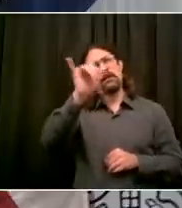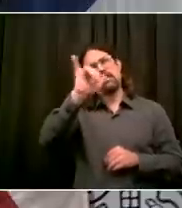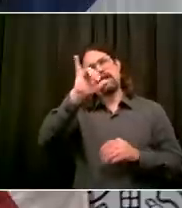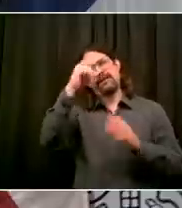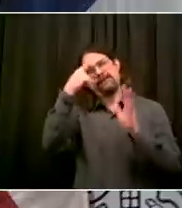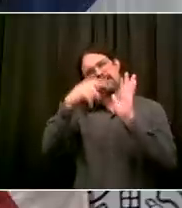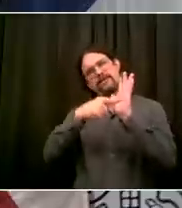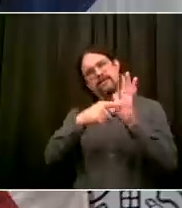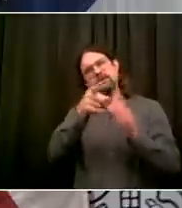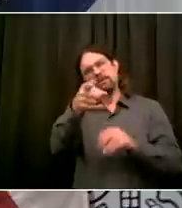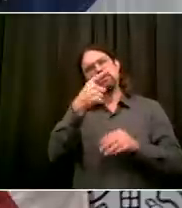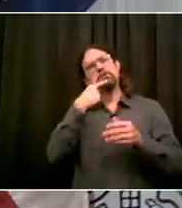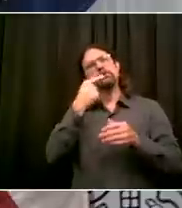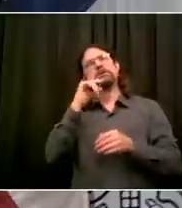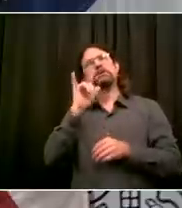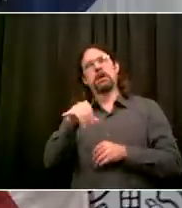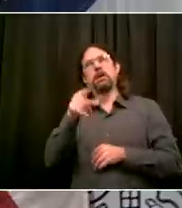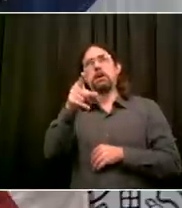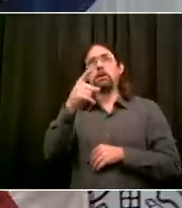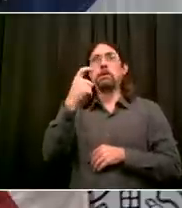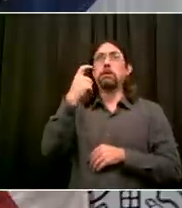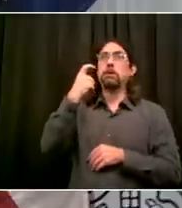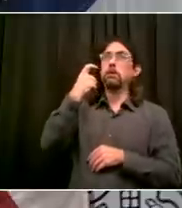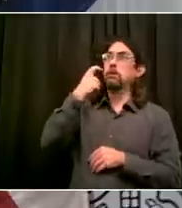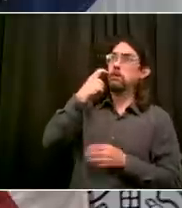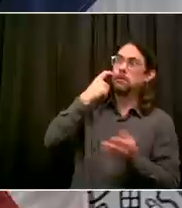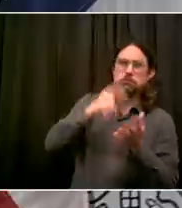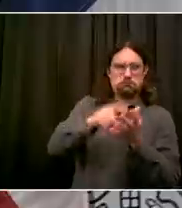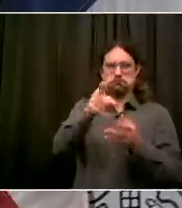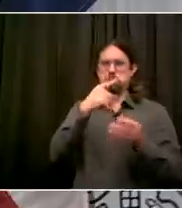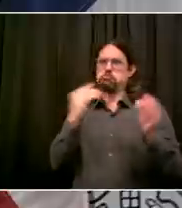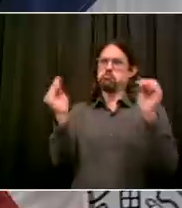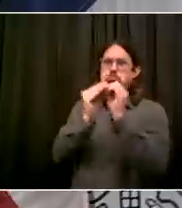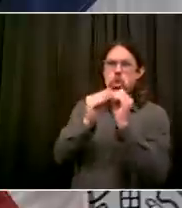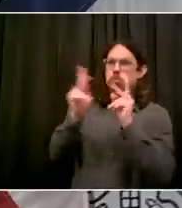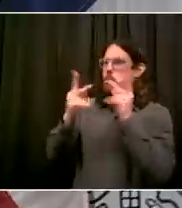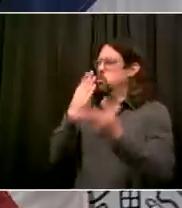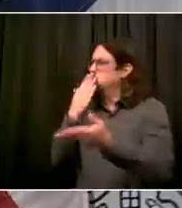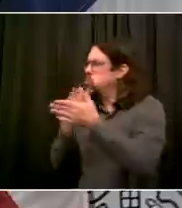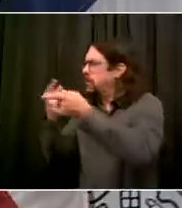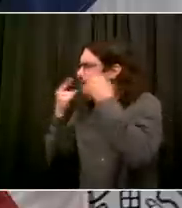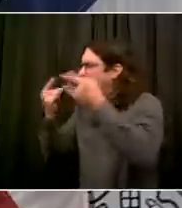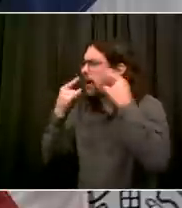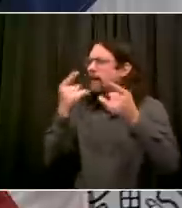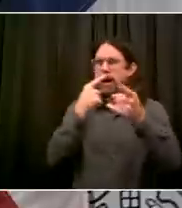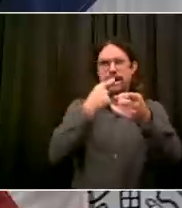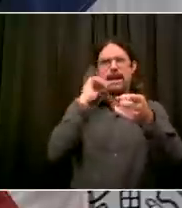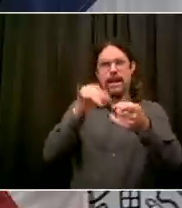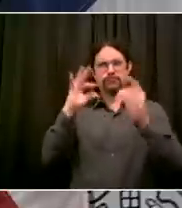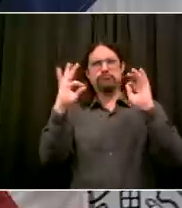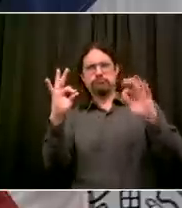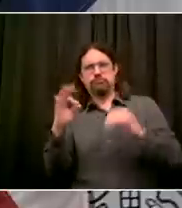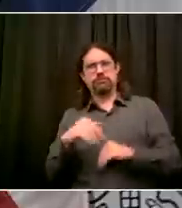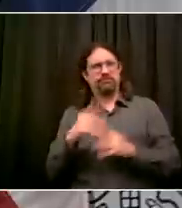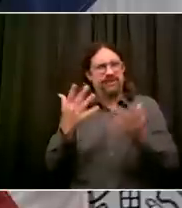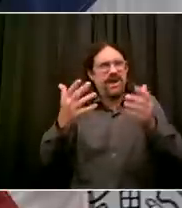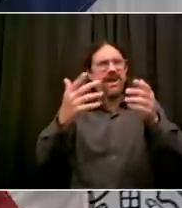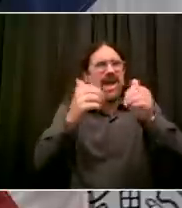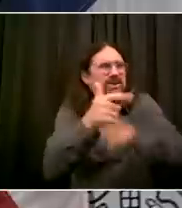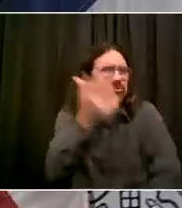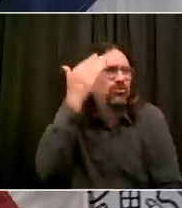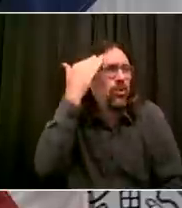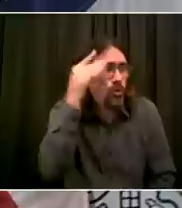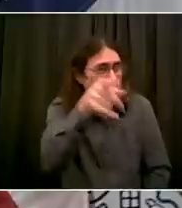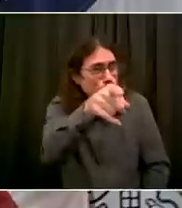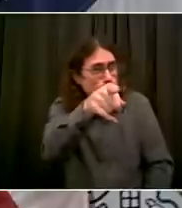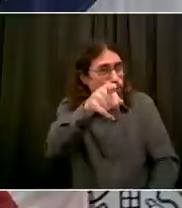Could you explain? I'll start and turn to Dr. Katz. It is exactly based on city officials being out and keeping track of what they